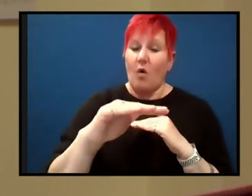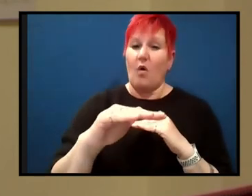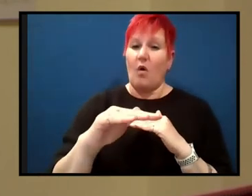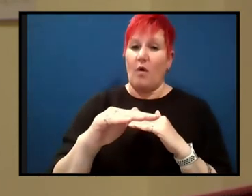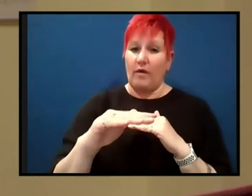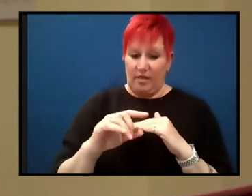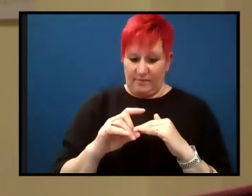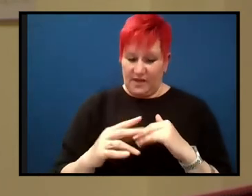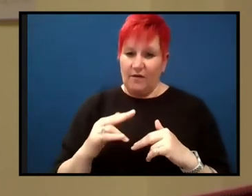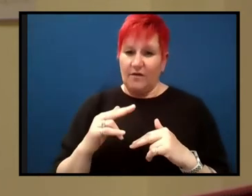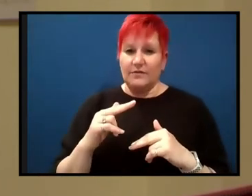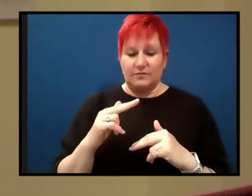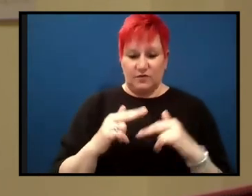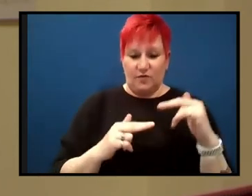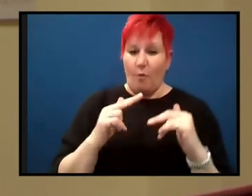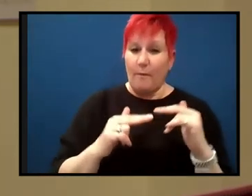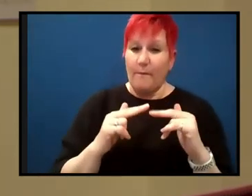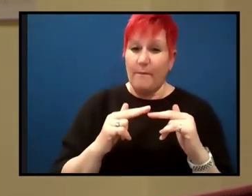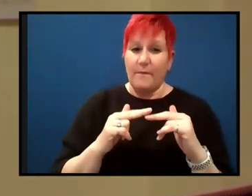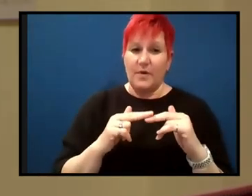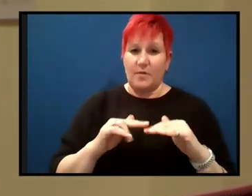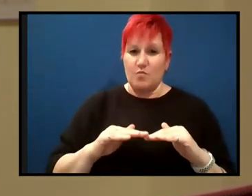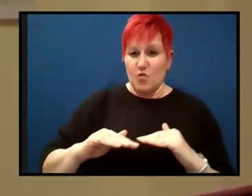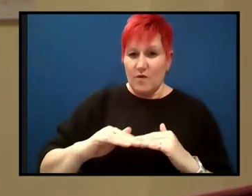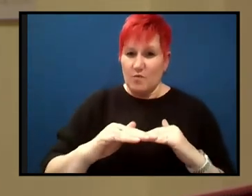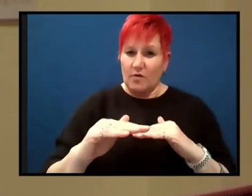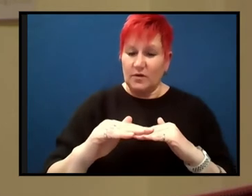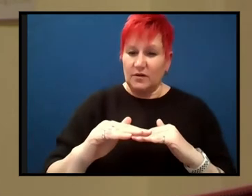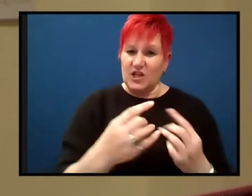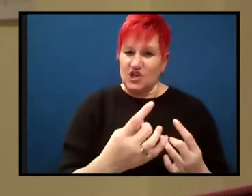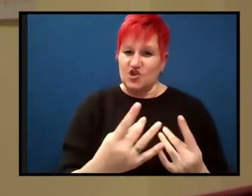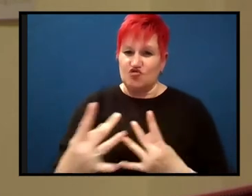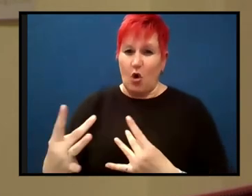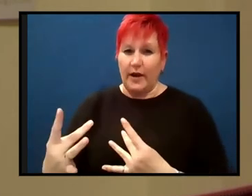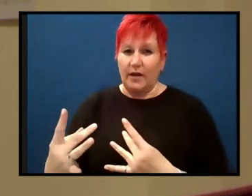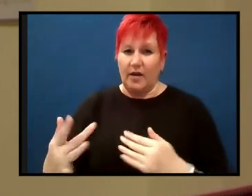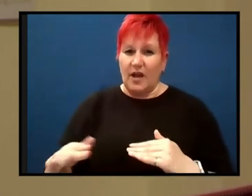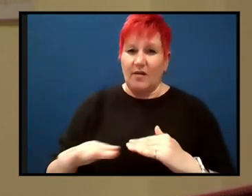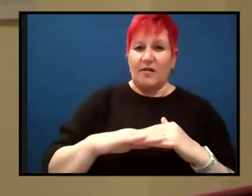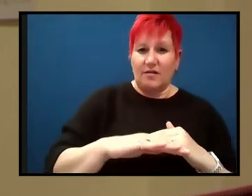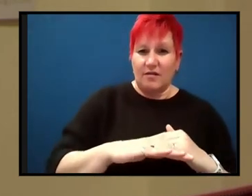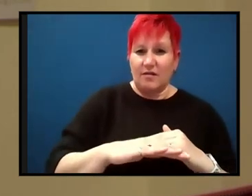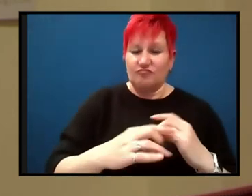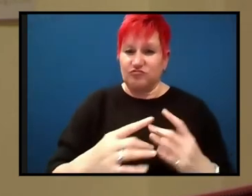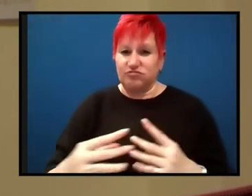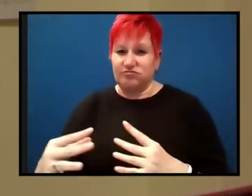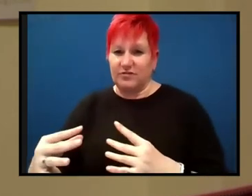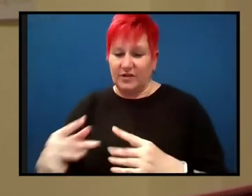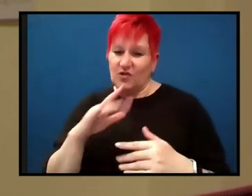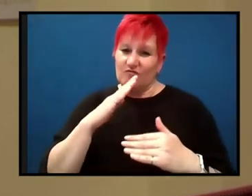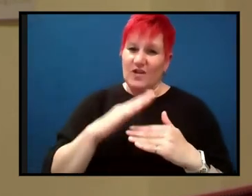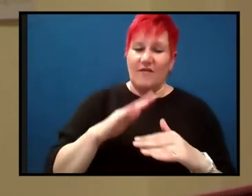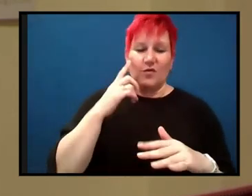apart, and eventually they are destroyed in the process called subduction, where they dive back and are absorbed back into the, the